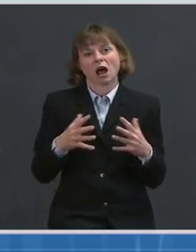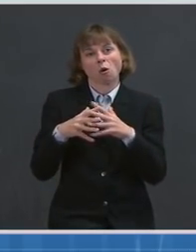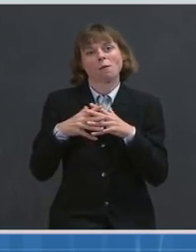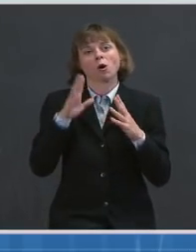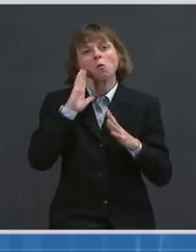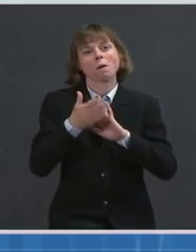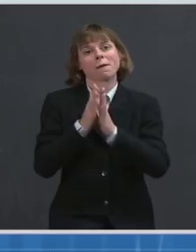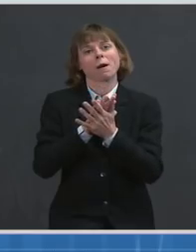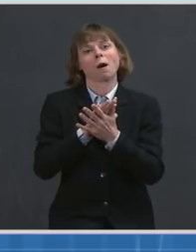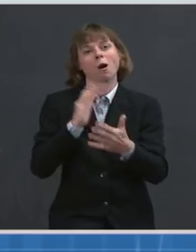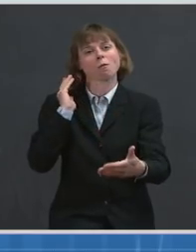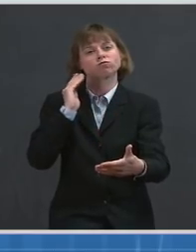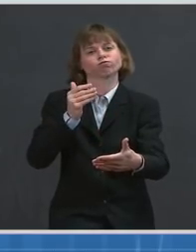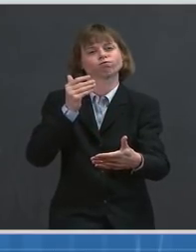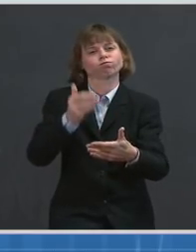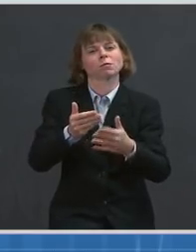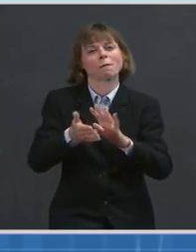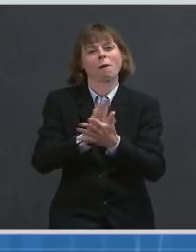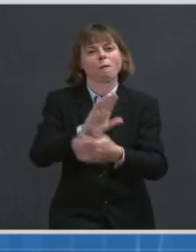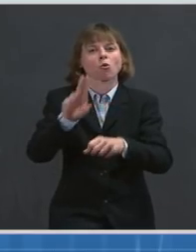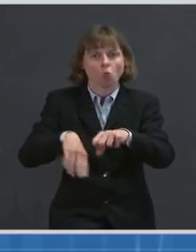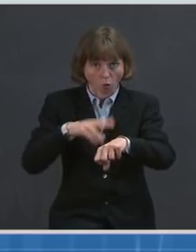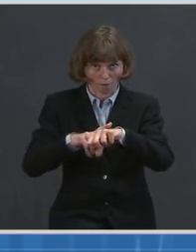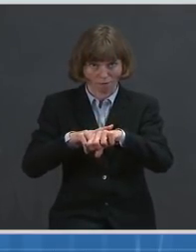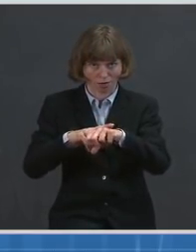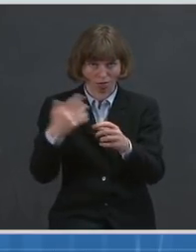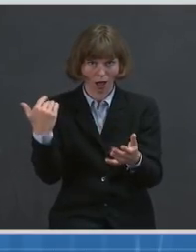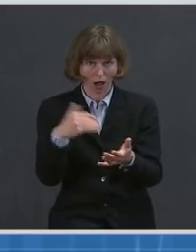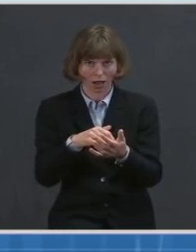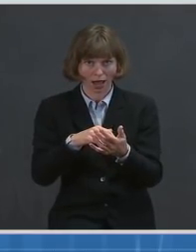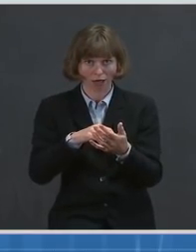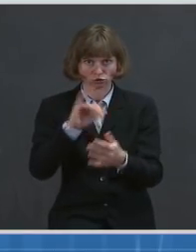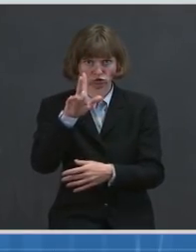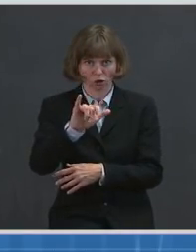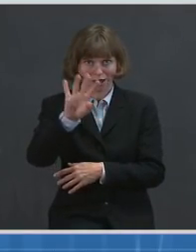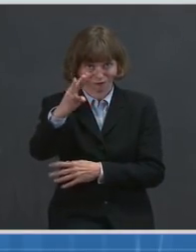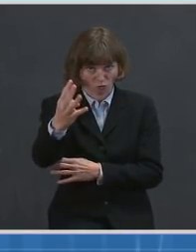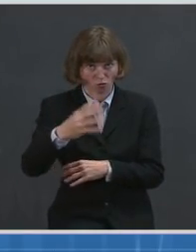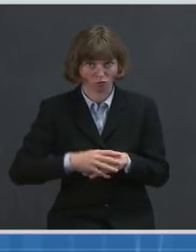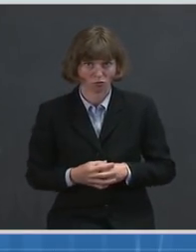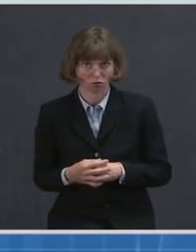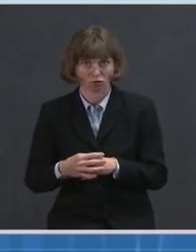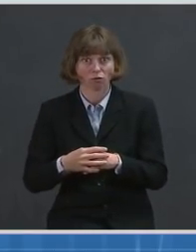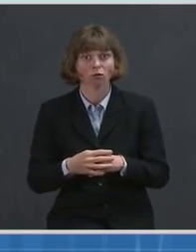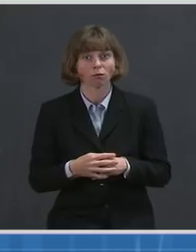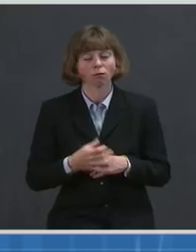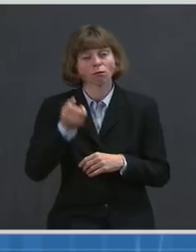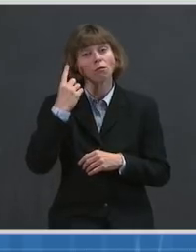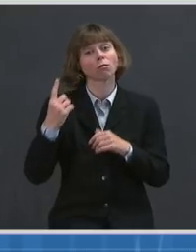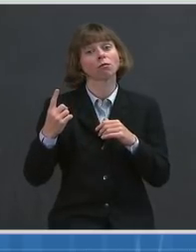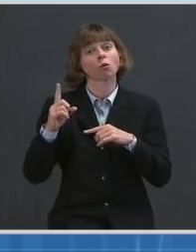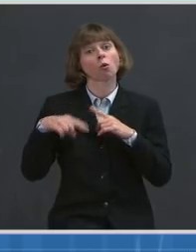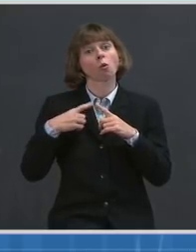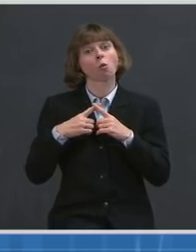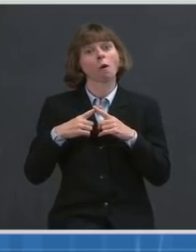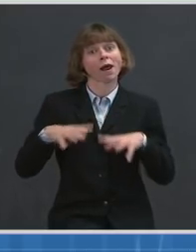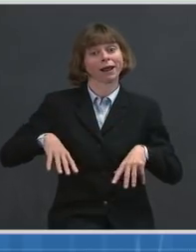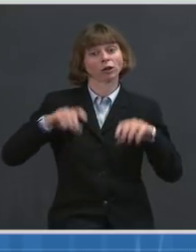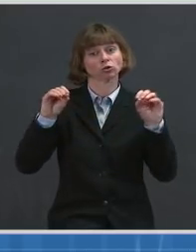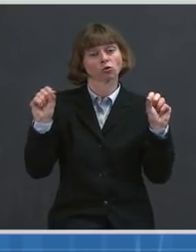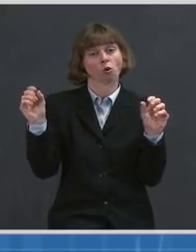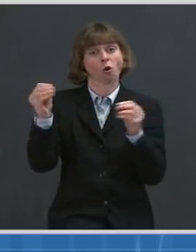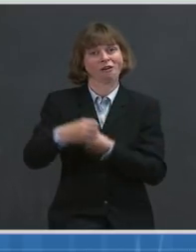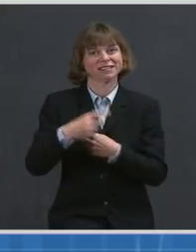As many of you remember, on the President's first full day in office, he outlined a comprehensive strategy to beat this